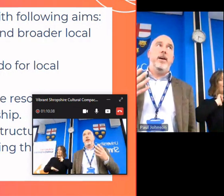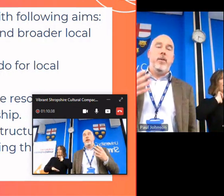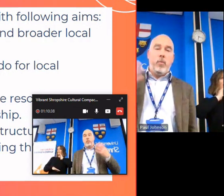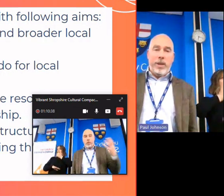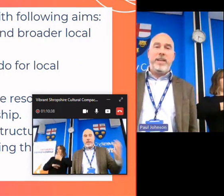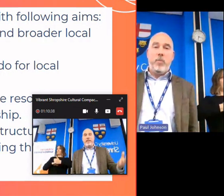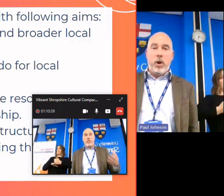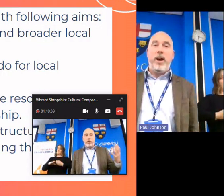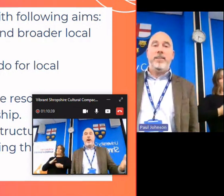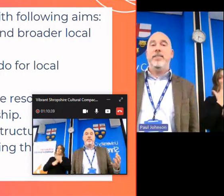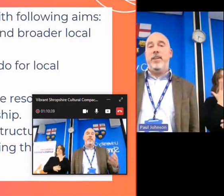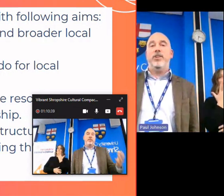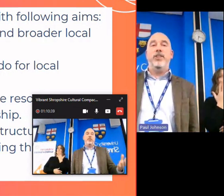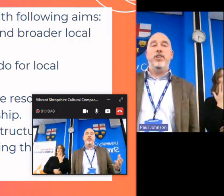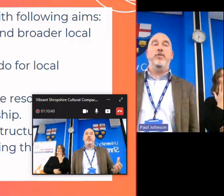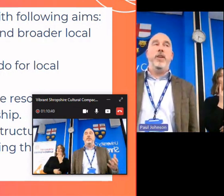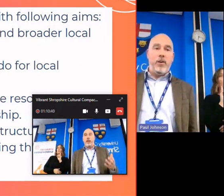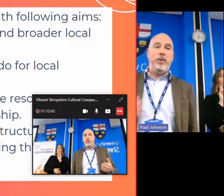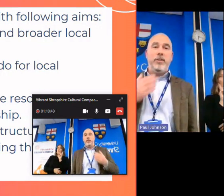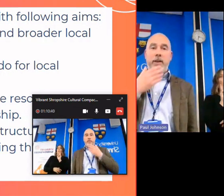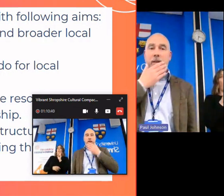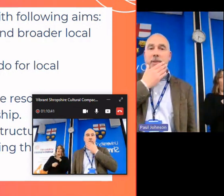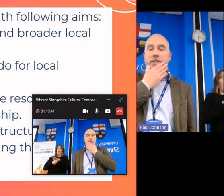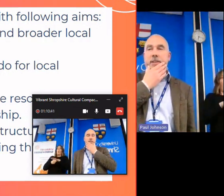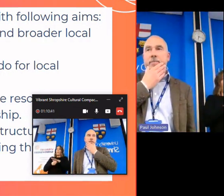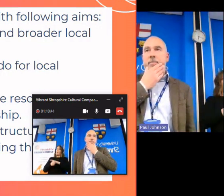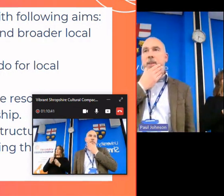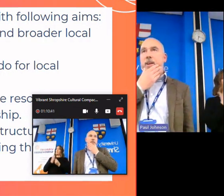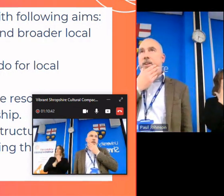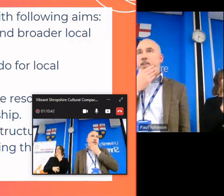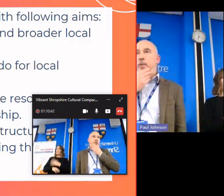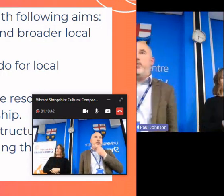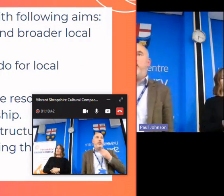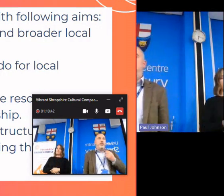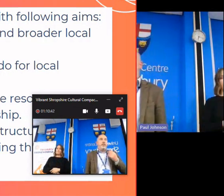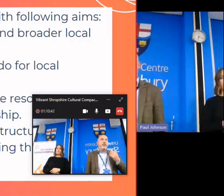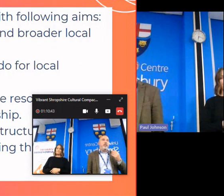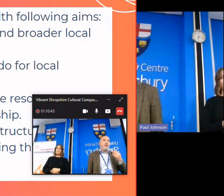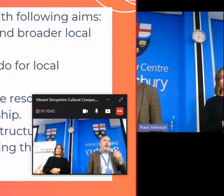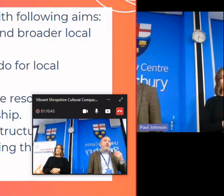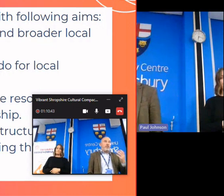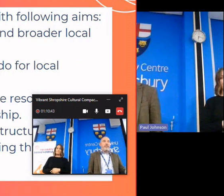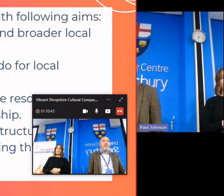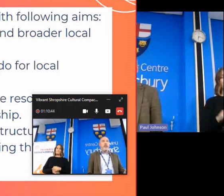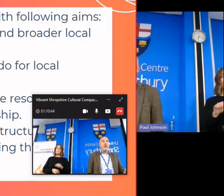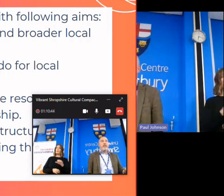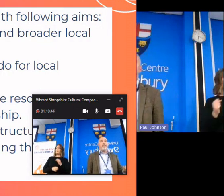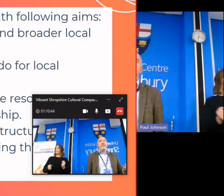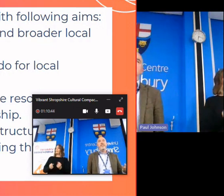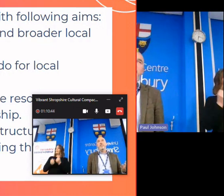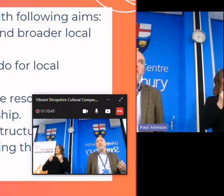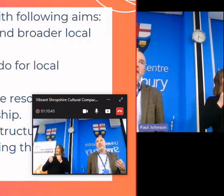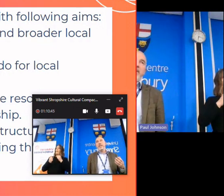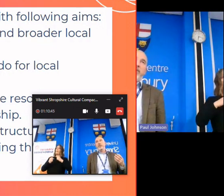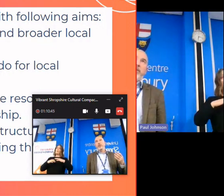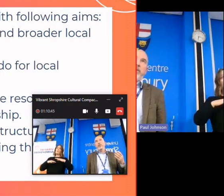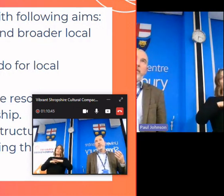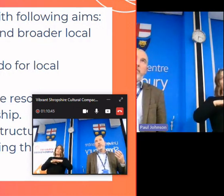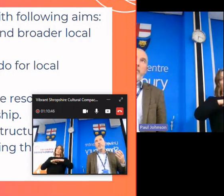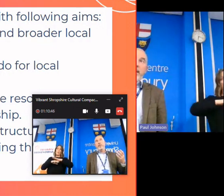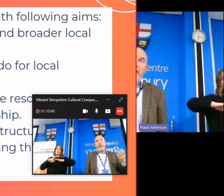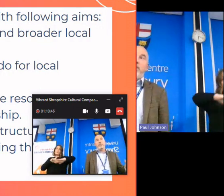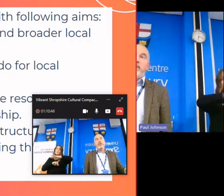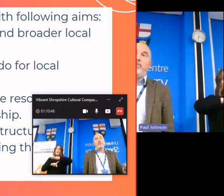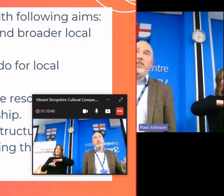what we what arts and culture can do for local development so it should uh strengthen local ecosystems it